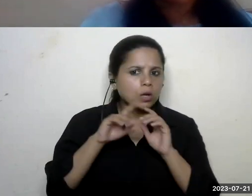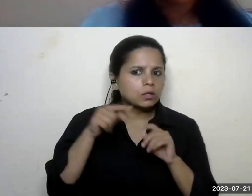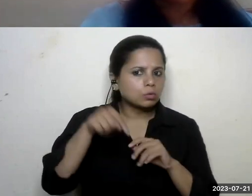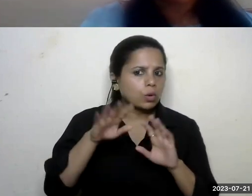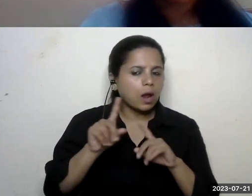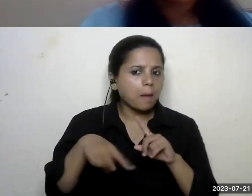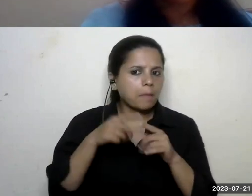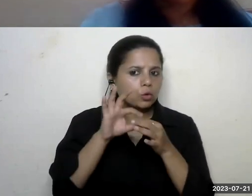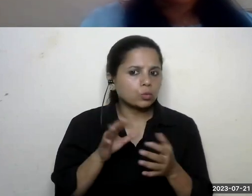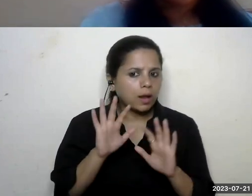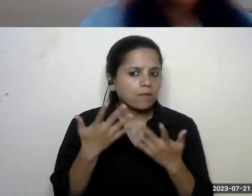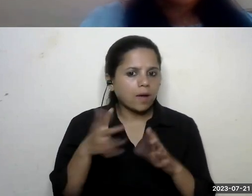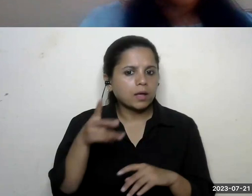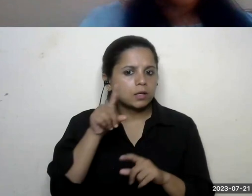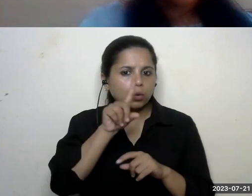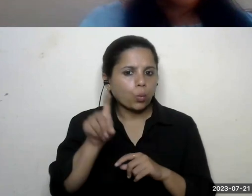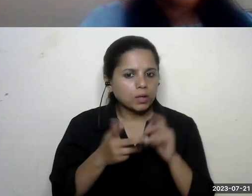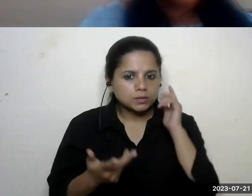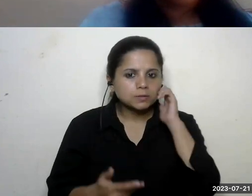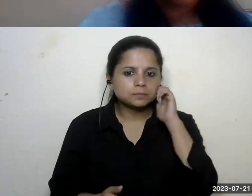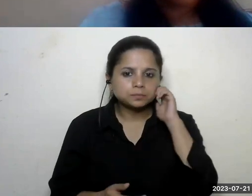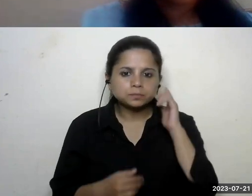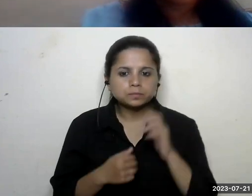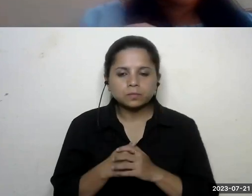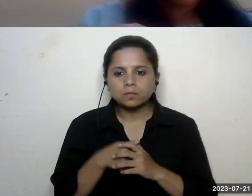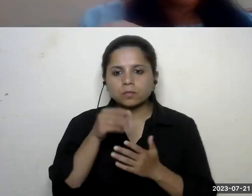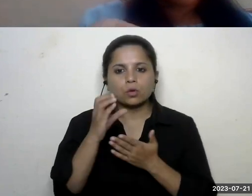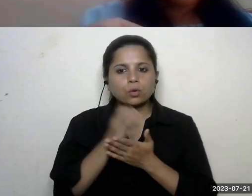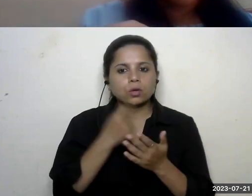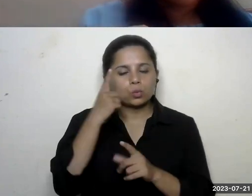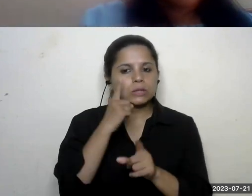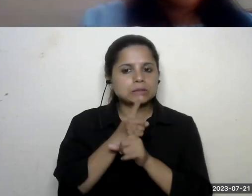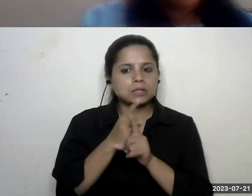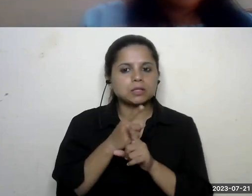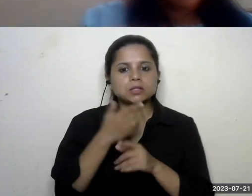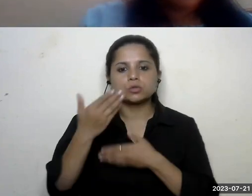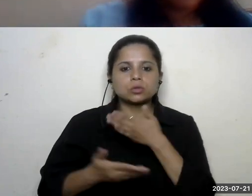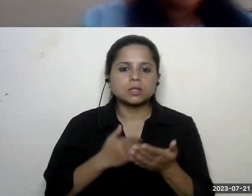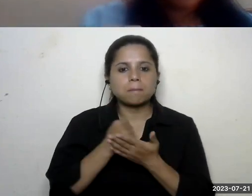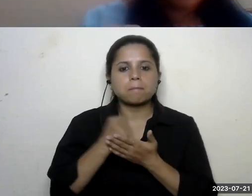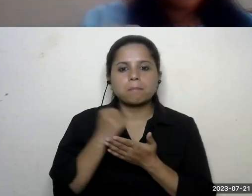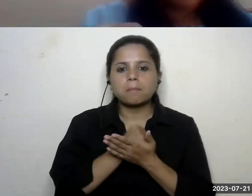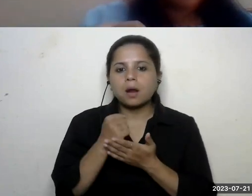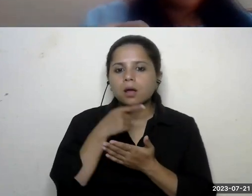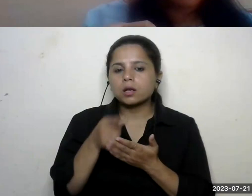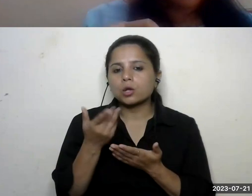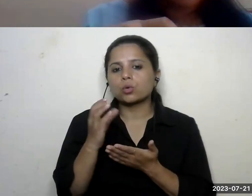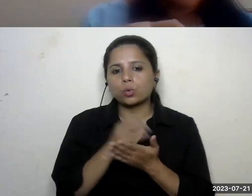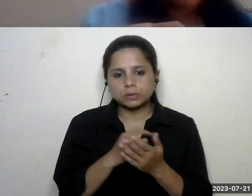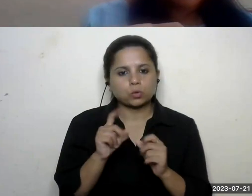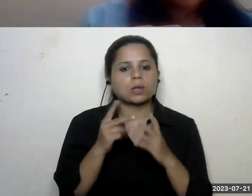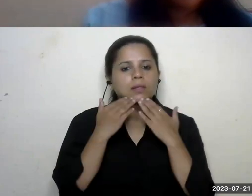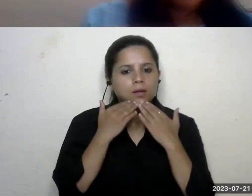courses for teachers to teach practical courses thank you